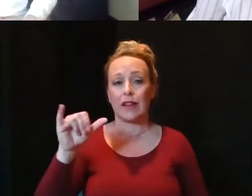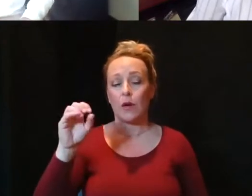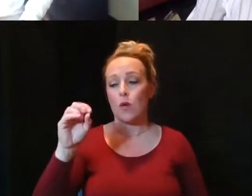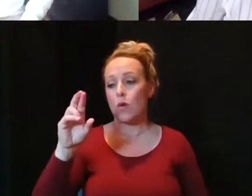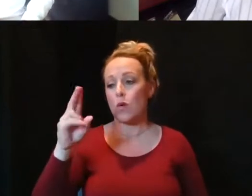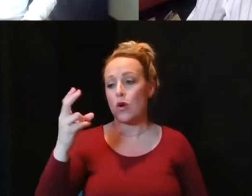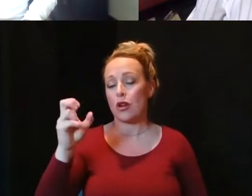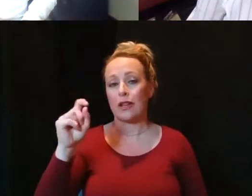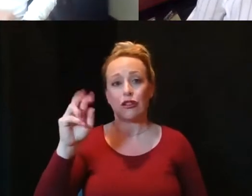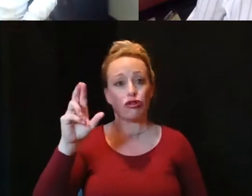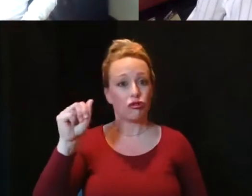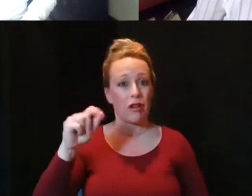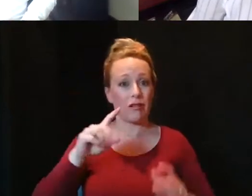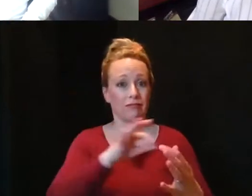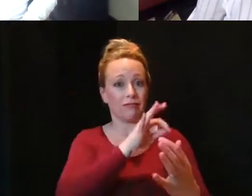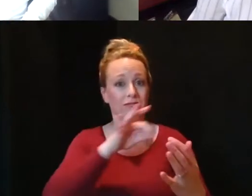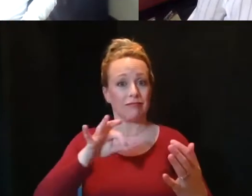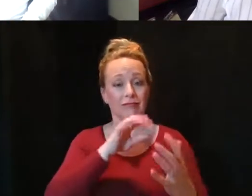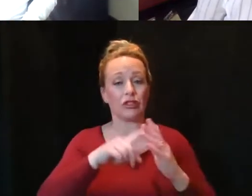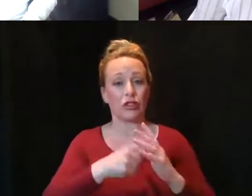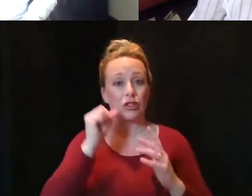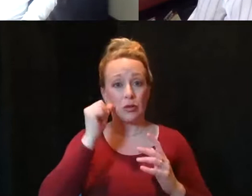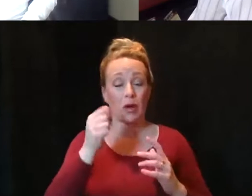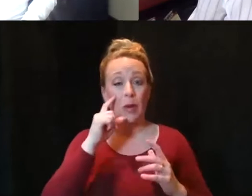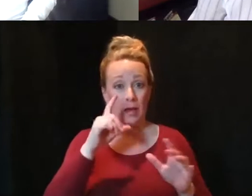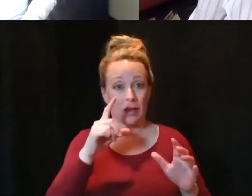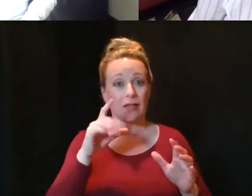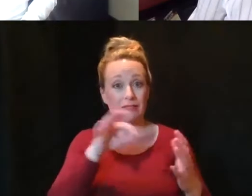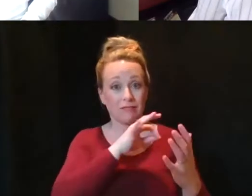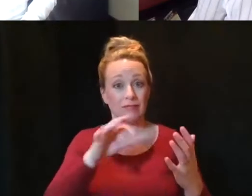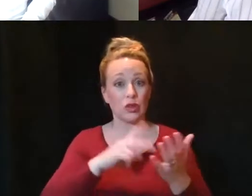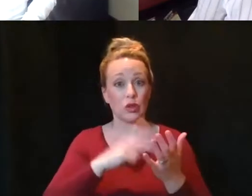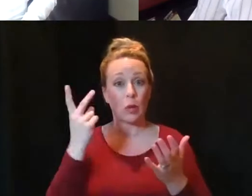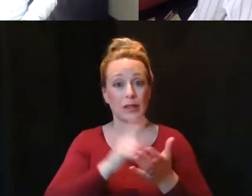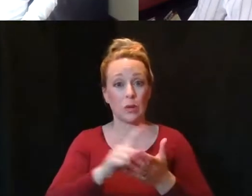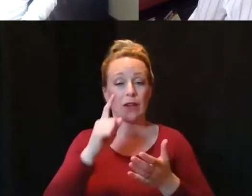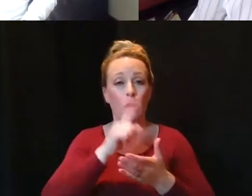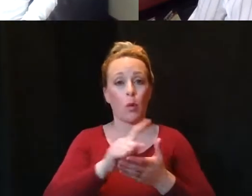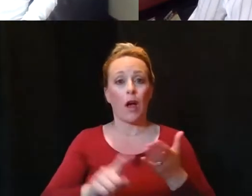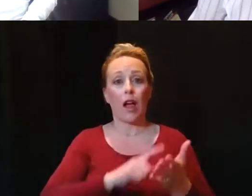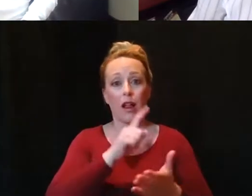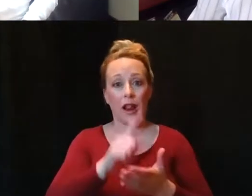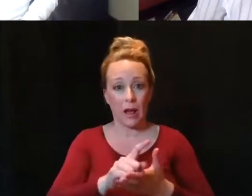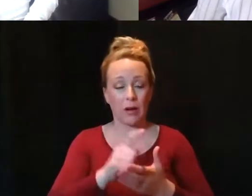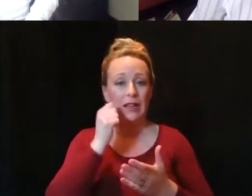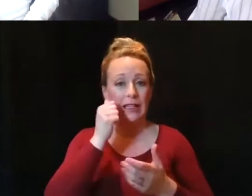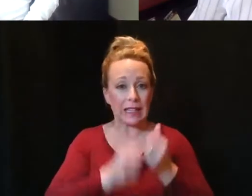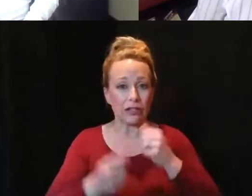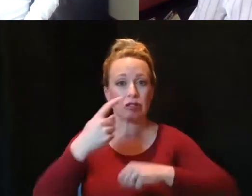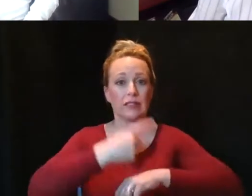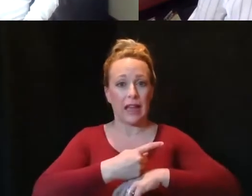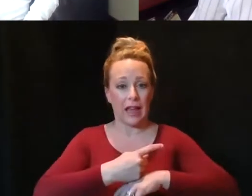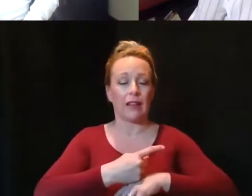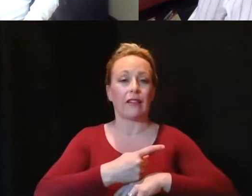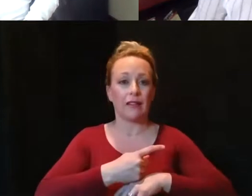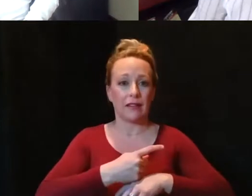These world-class musicians will perform twice a week for one hour each day at the Camden Center. The last performance